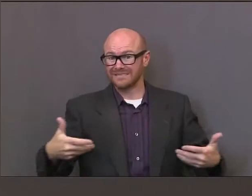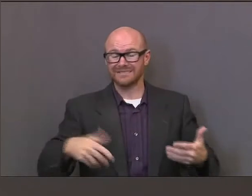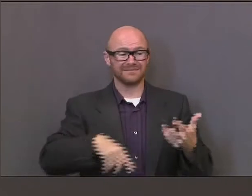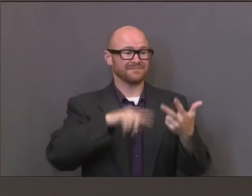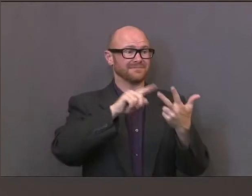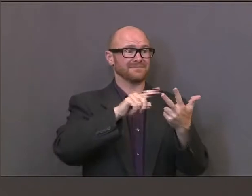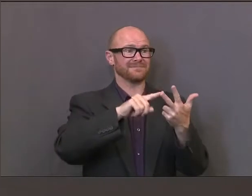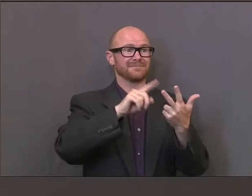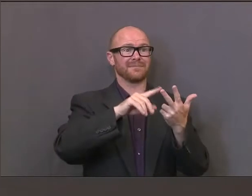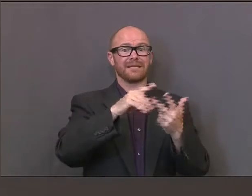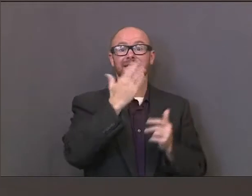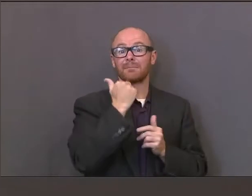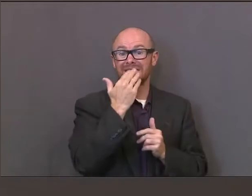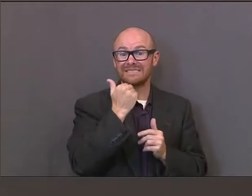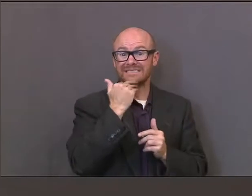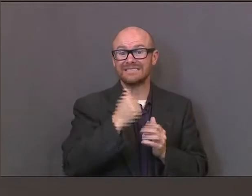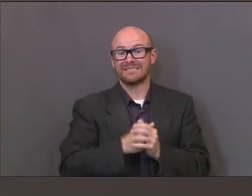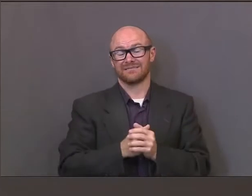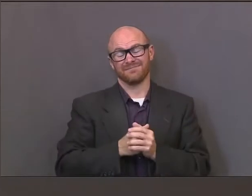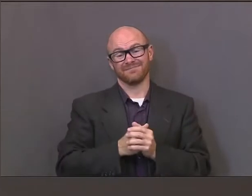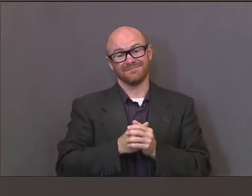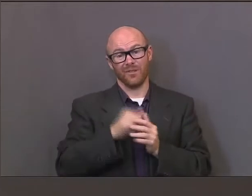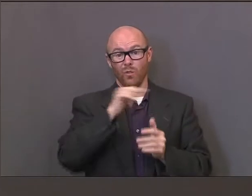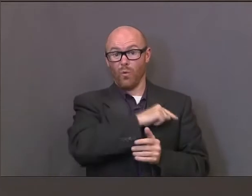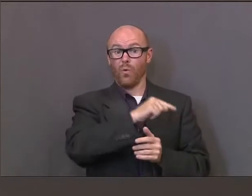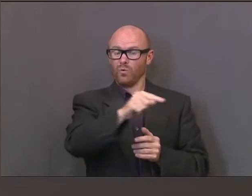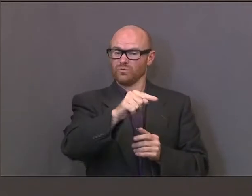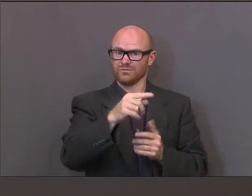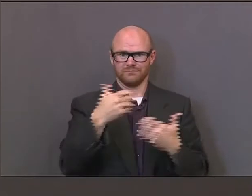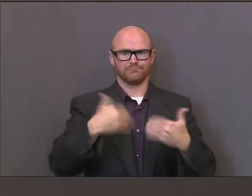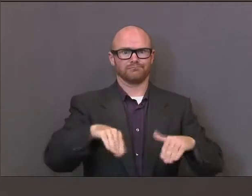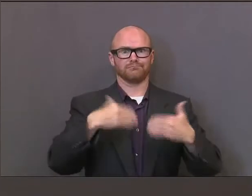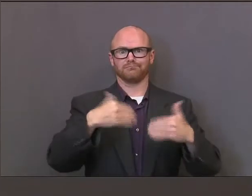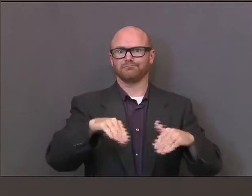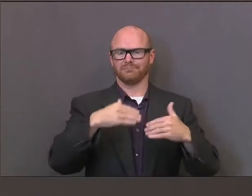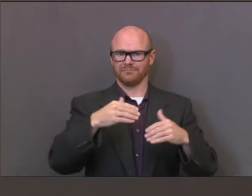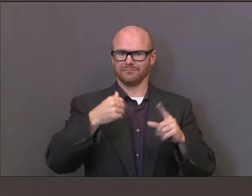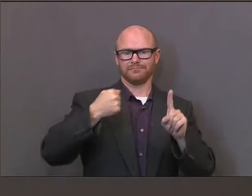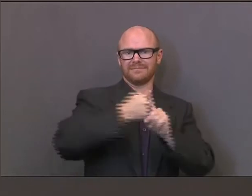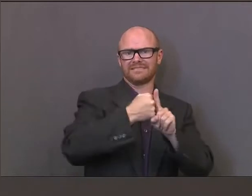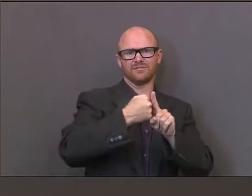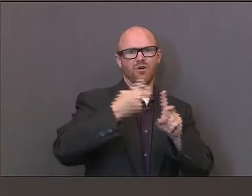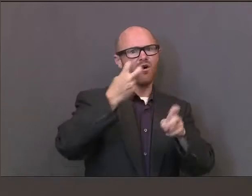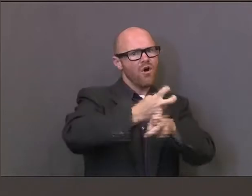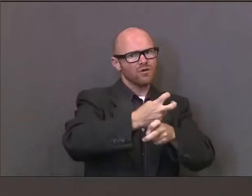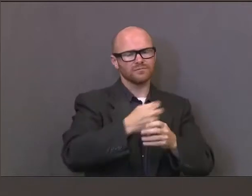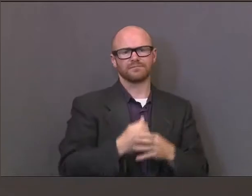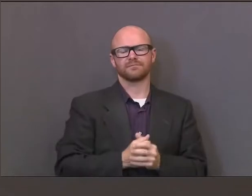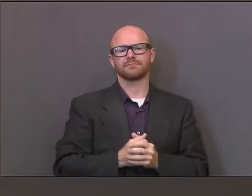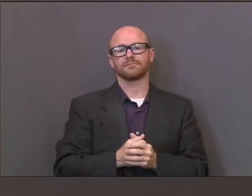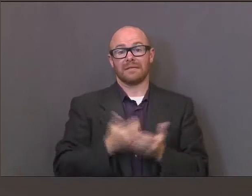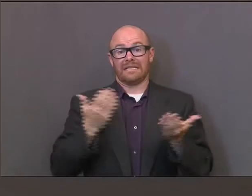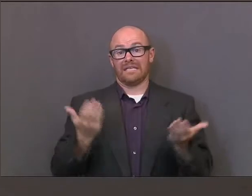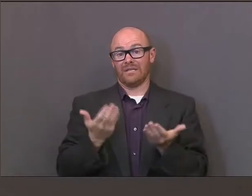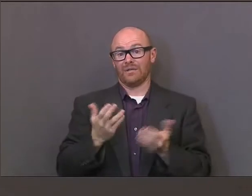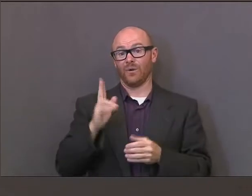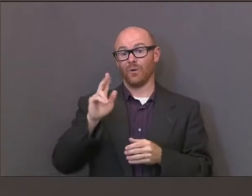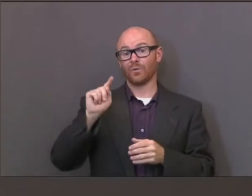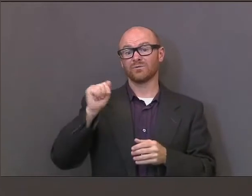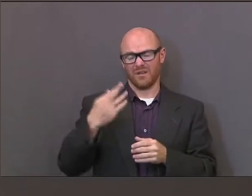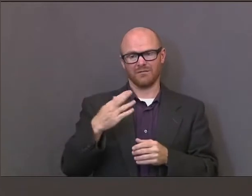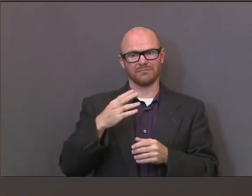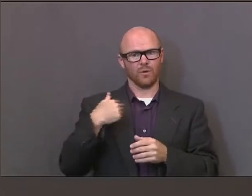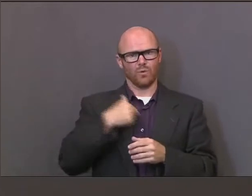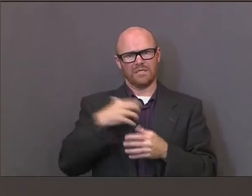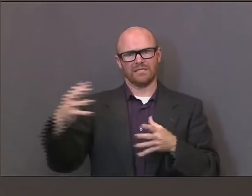In Utah, COVID-19 deaths are reported to the investigation staff of our office through means, as I